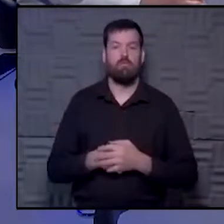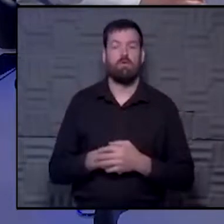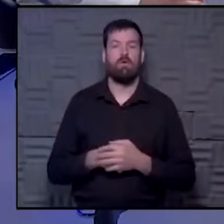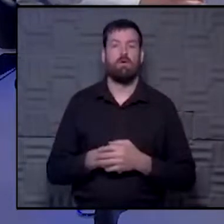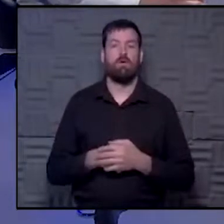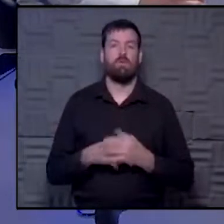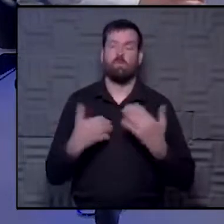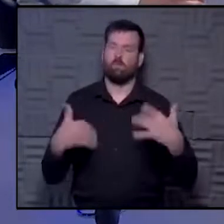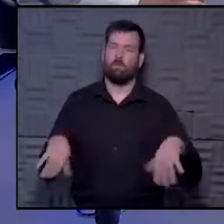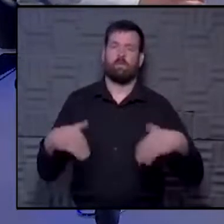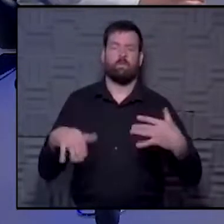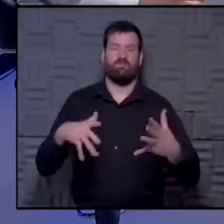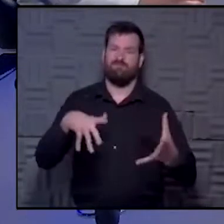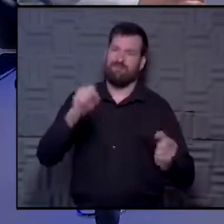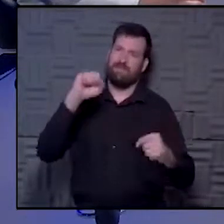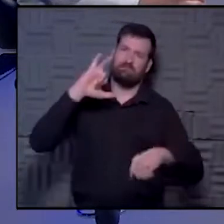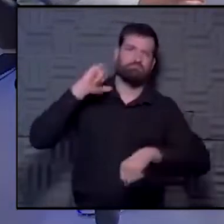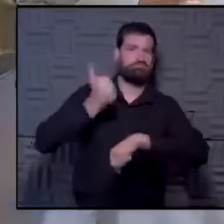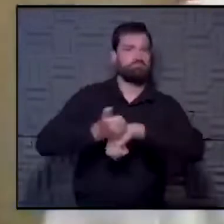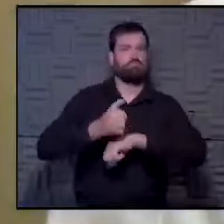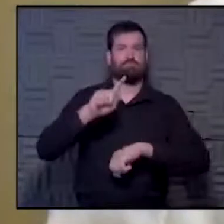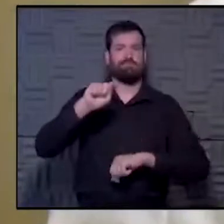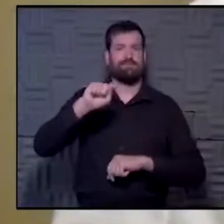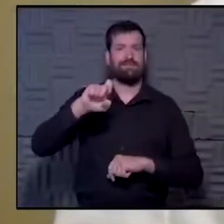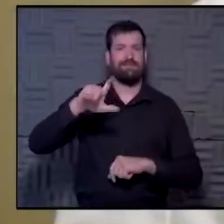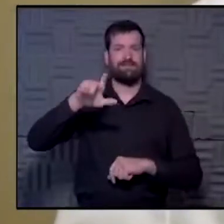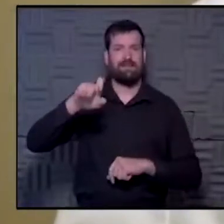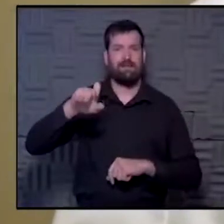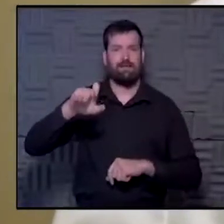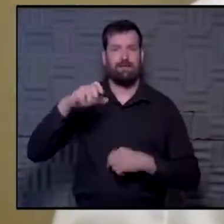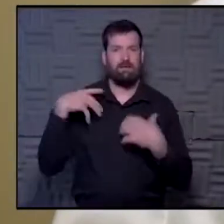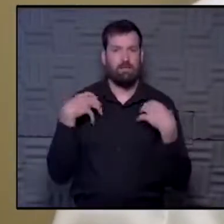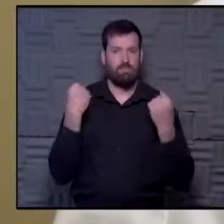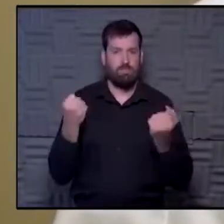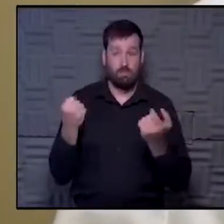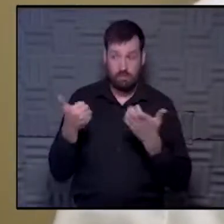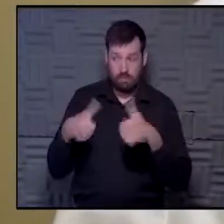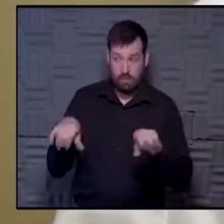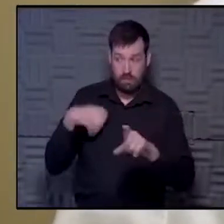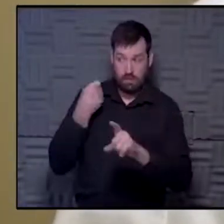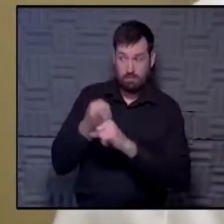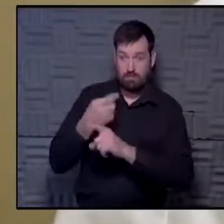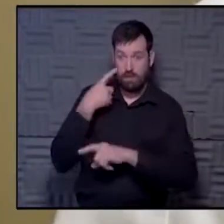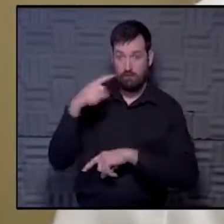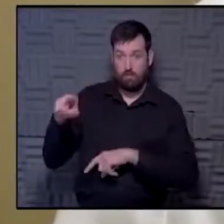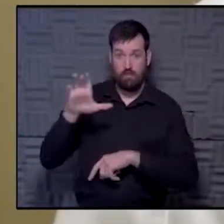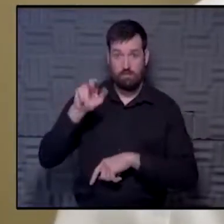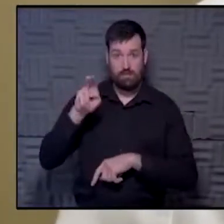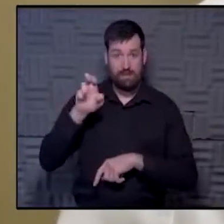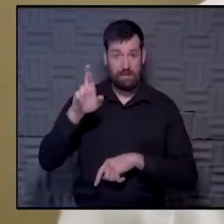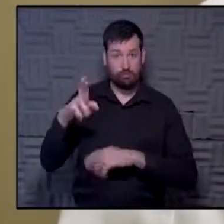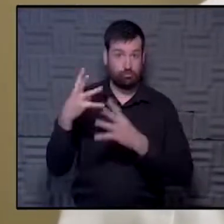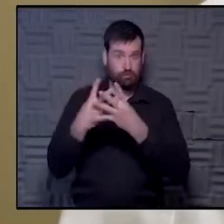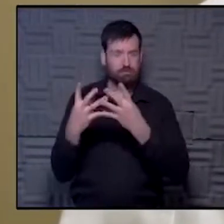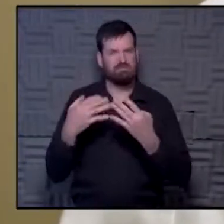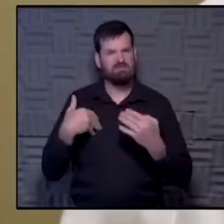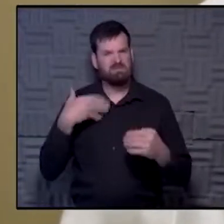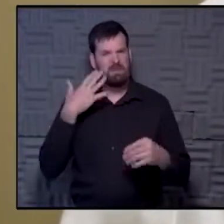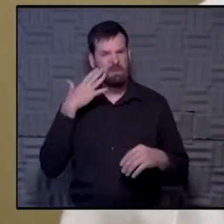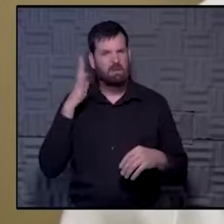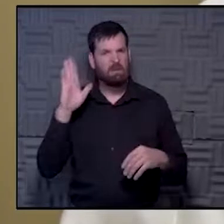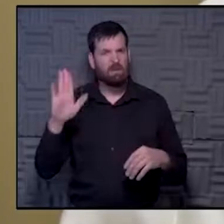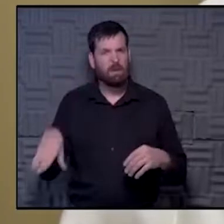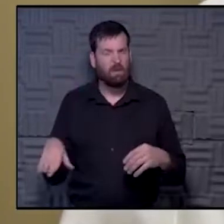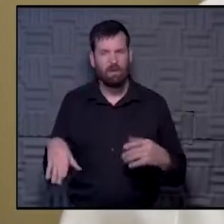rapid implementation of telehealth. Was there any impact of telehealth on individuals getting cancer screenings? I mean, I think we all know that